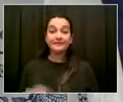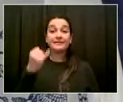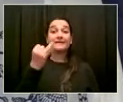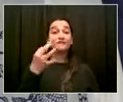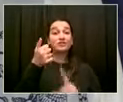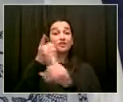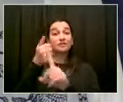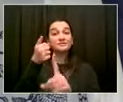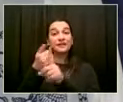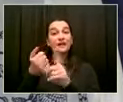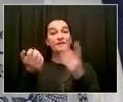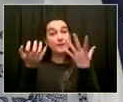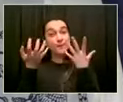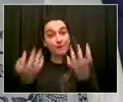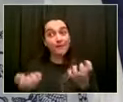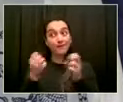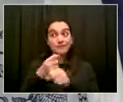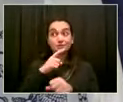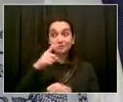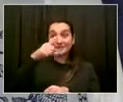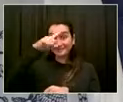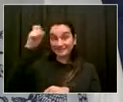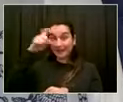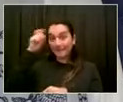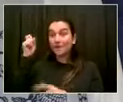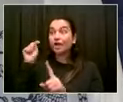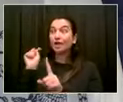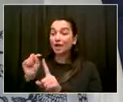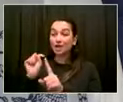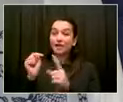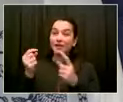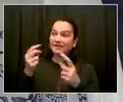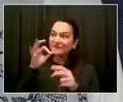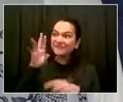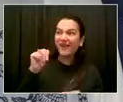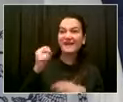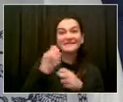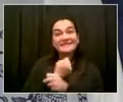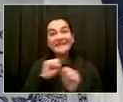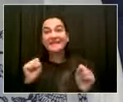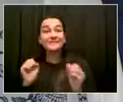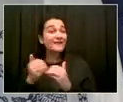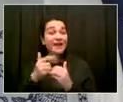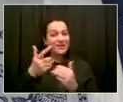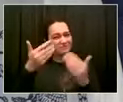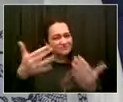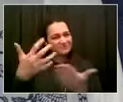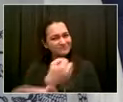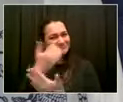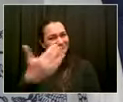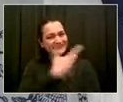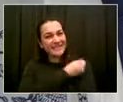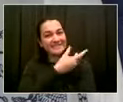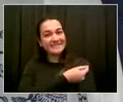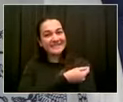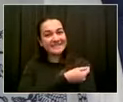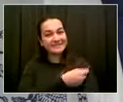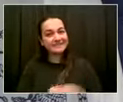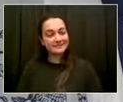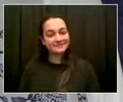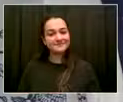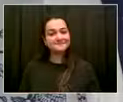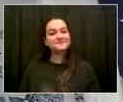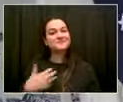out and get vaccinated because we all deserve the greatest summer ever in New York City, and you can help to make it happen.